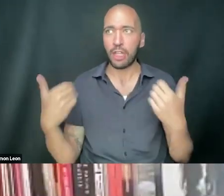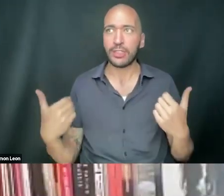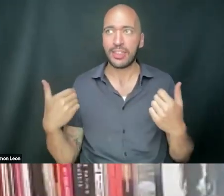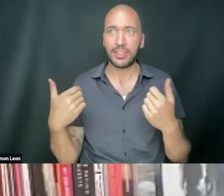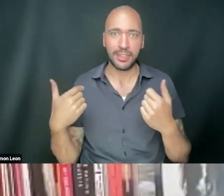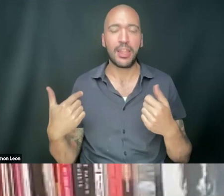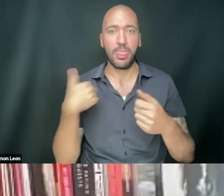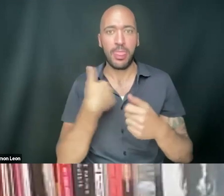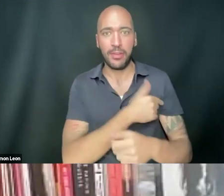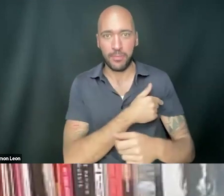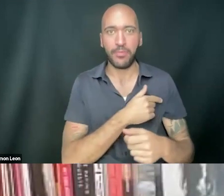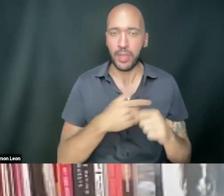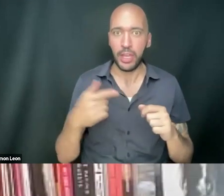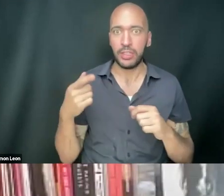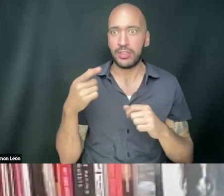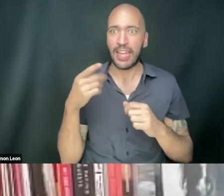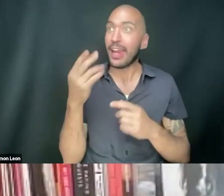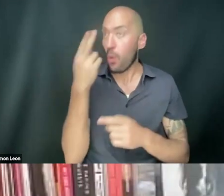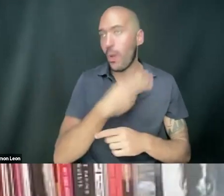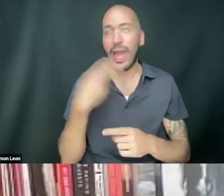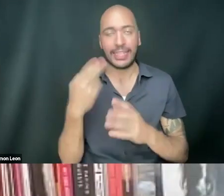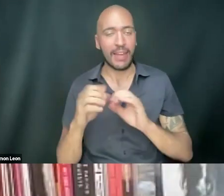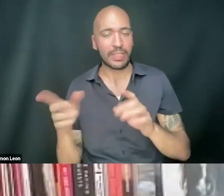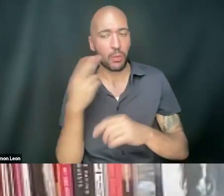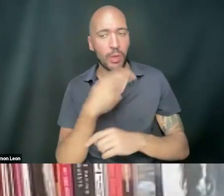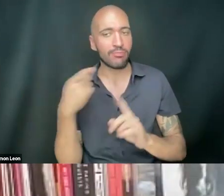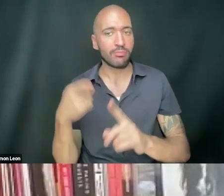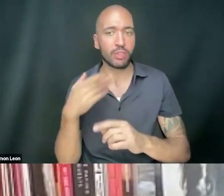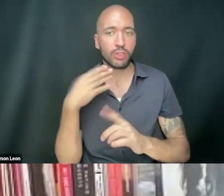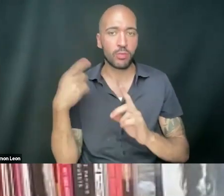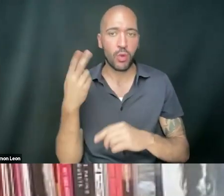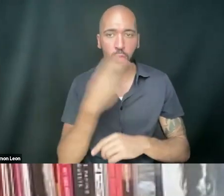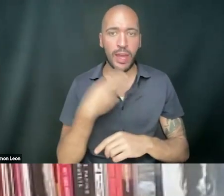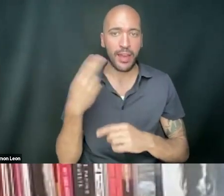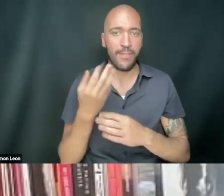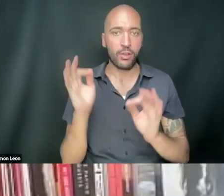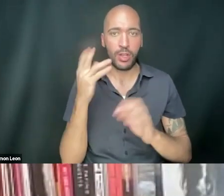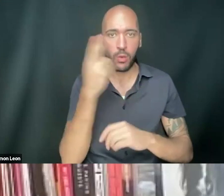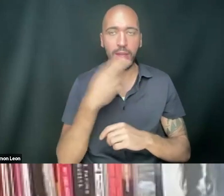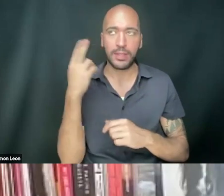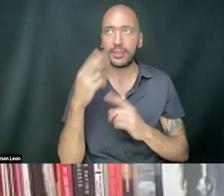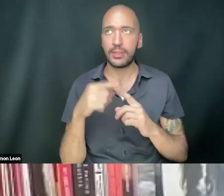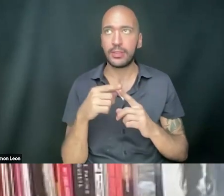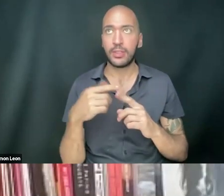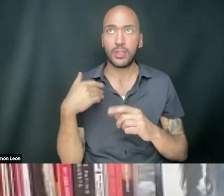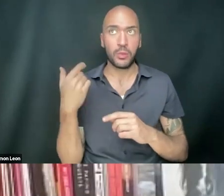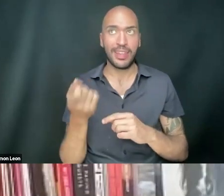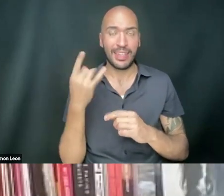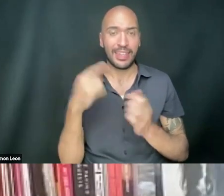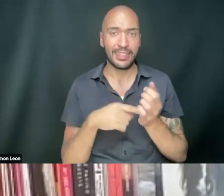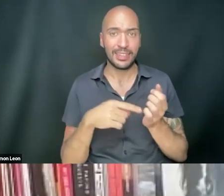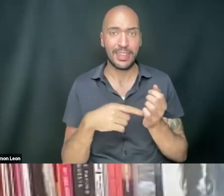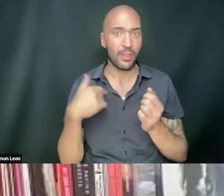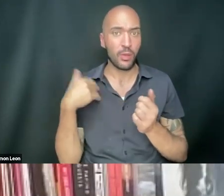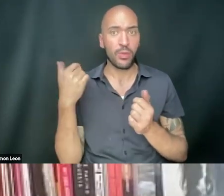Hobart's Cooling the Tropics and Transnational Feminisms. Absolutely, right? And so, folks, the youth are getting it. The